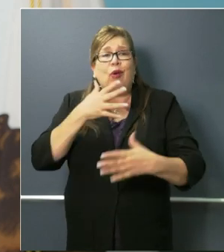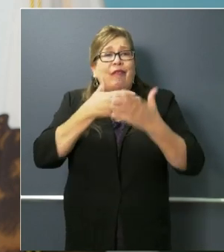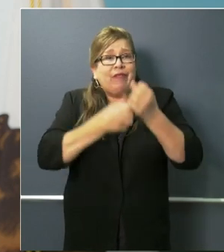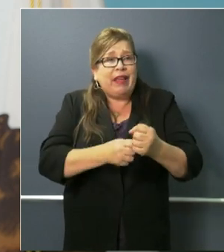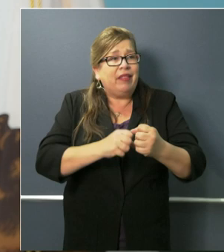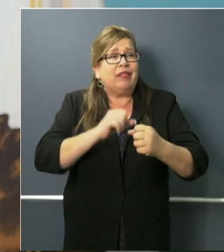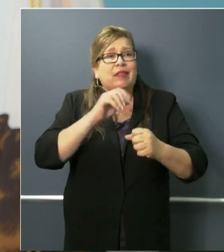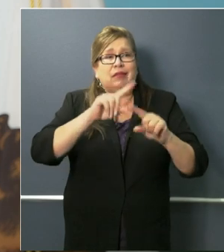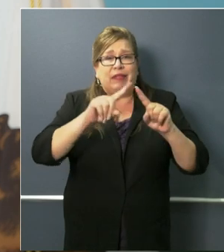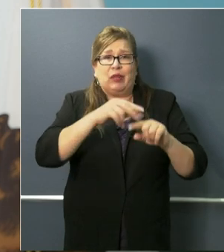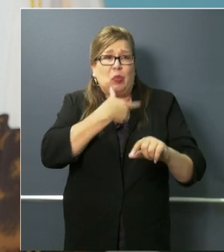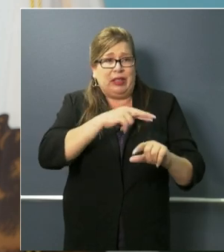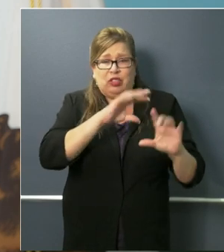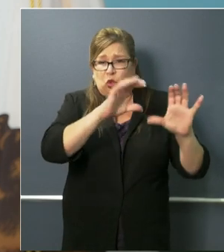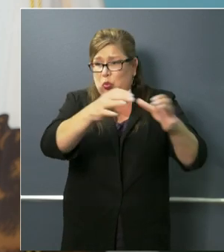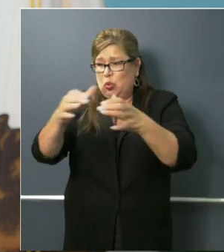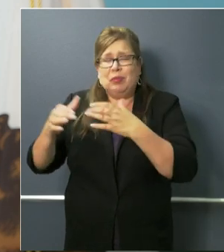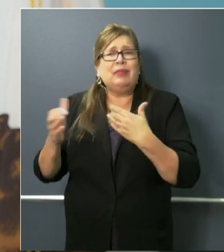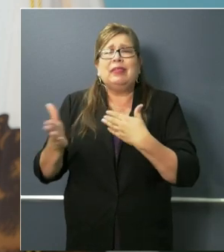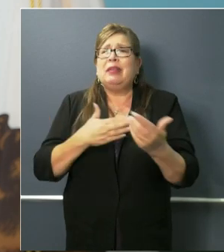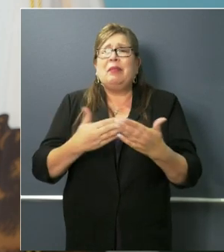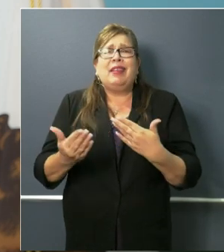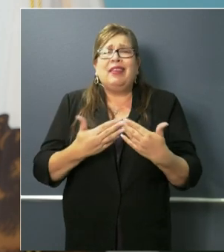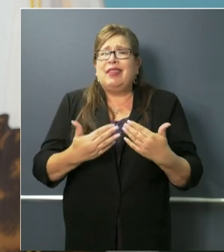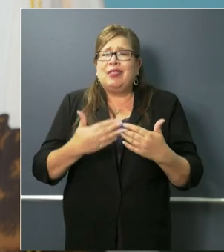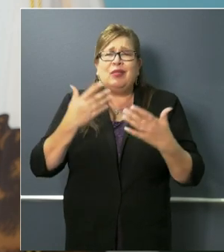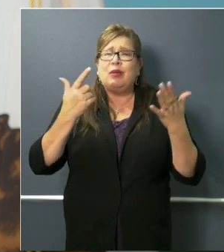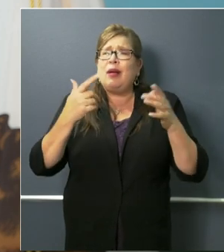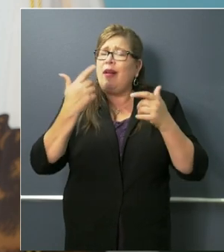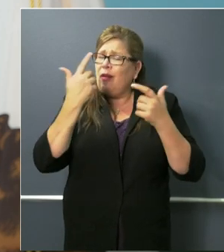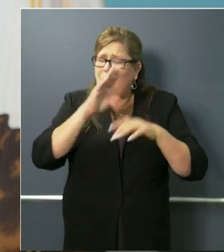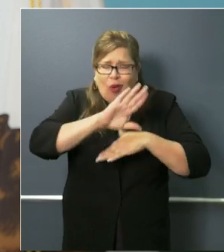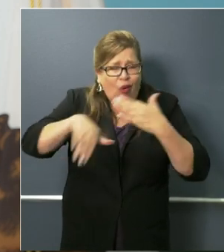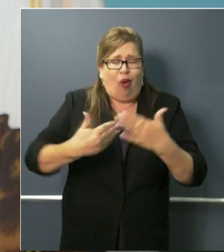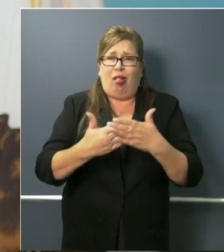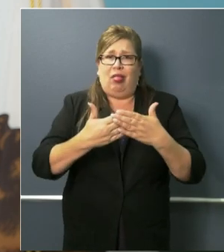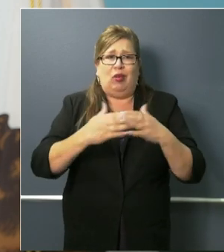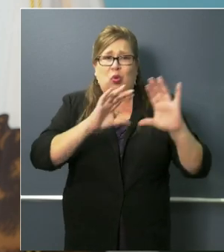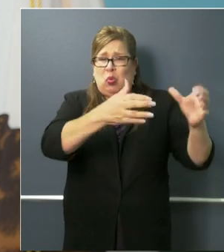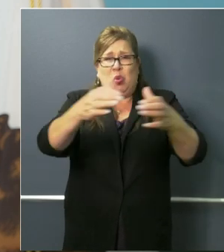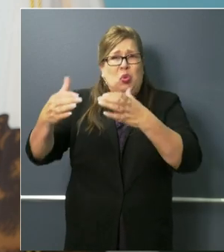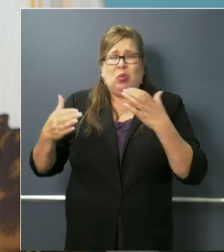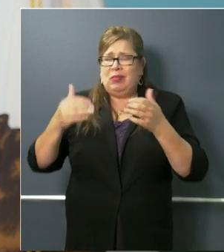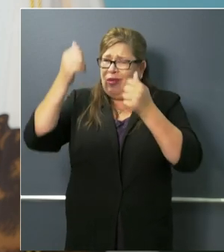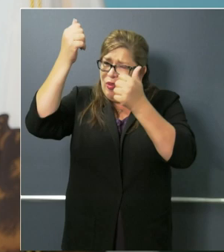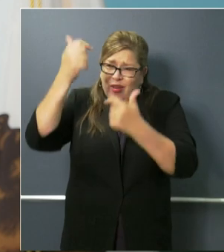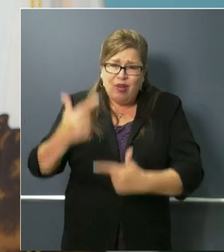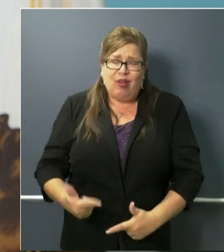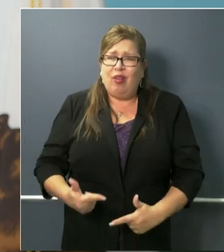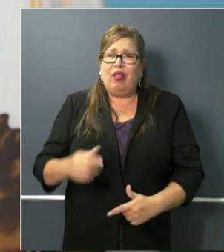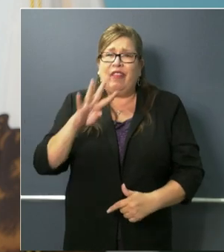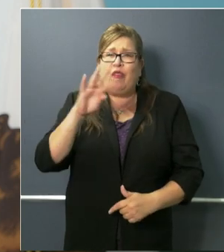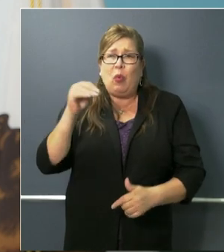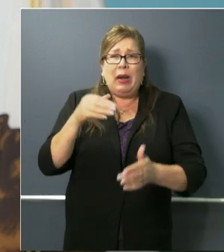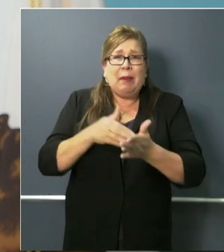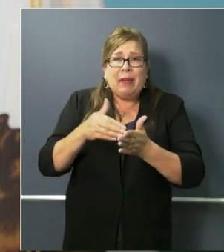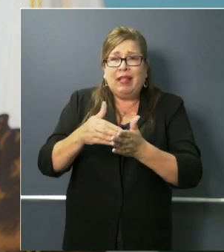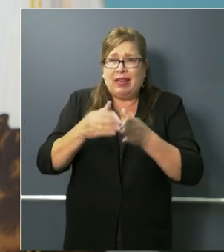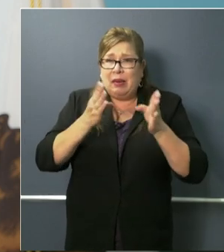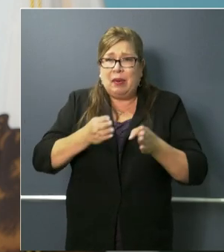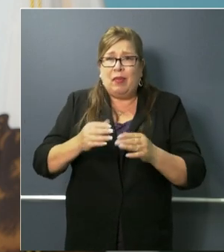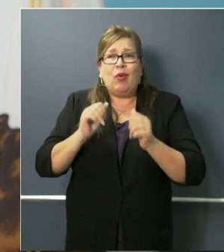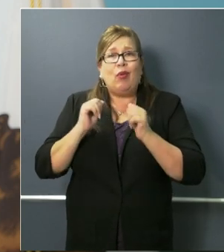uh you know uh you know i don't know fill in the blank everybody in the state of california 40 million strong